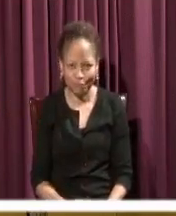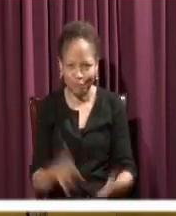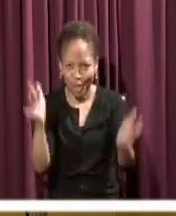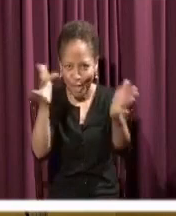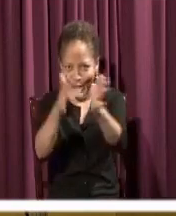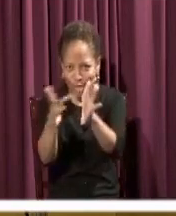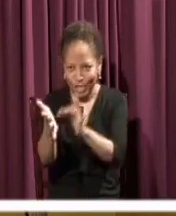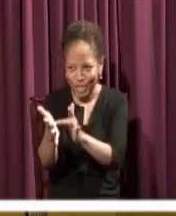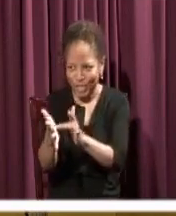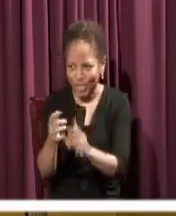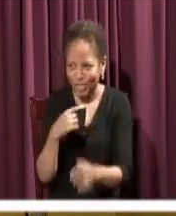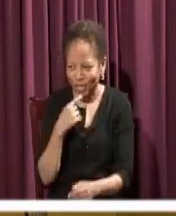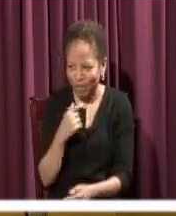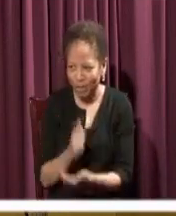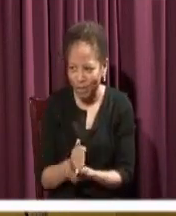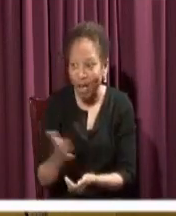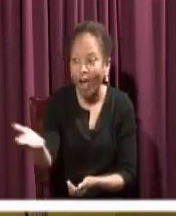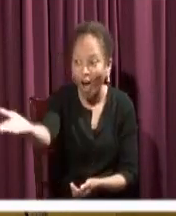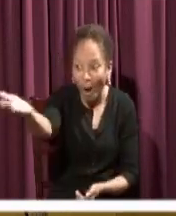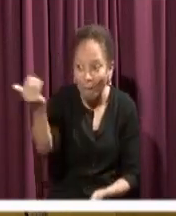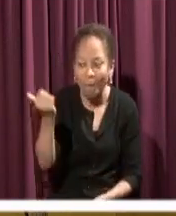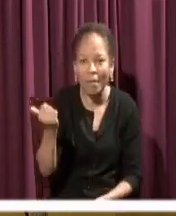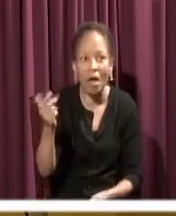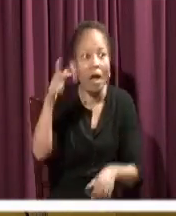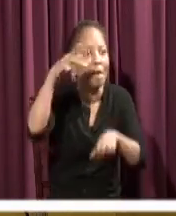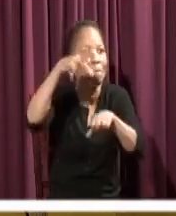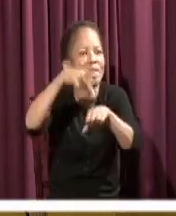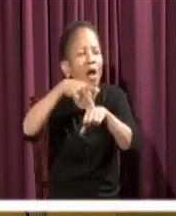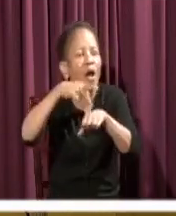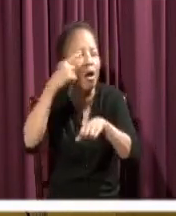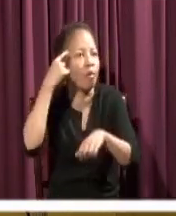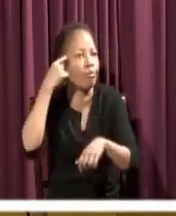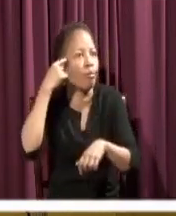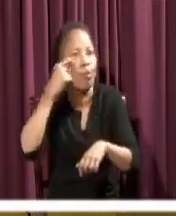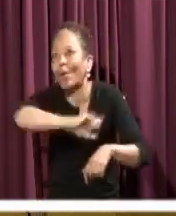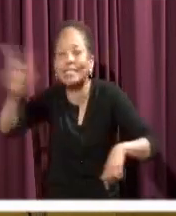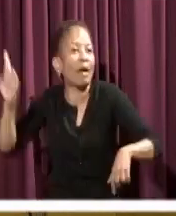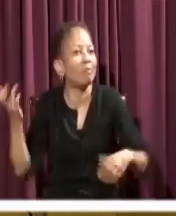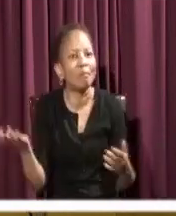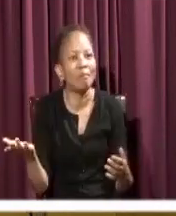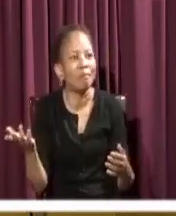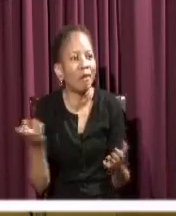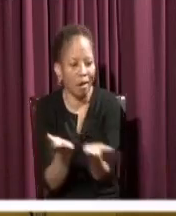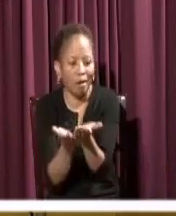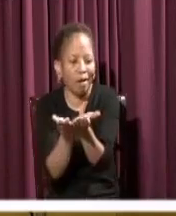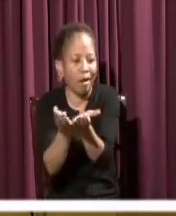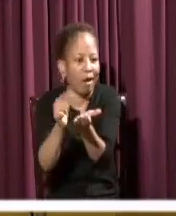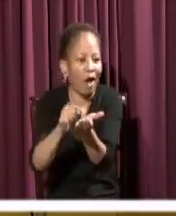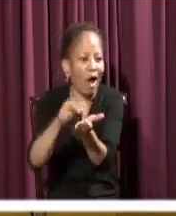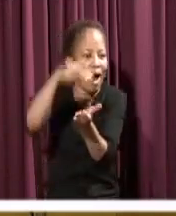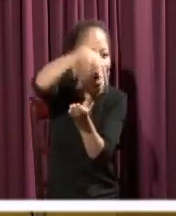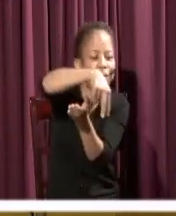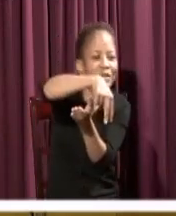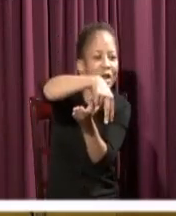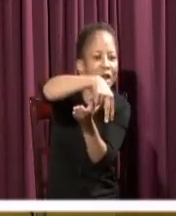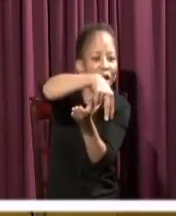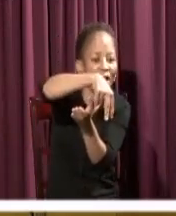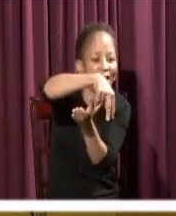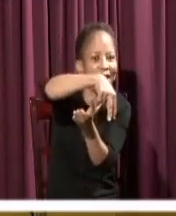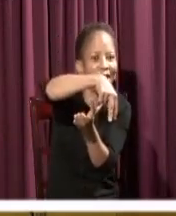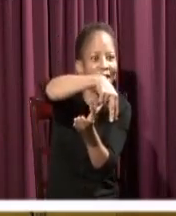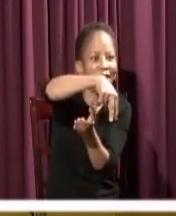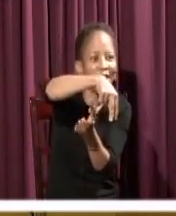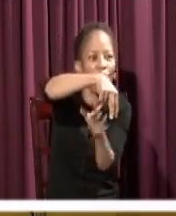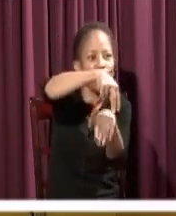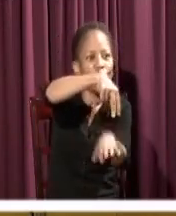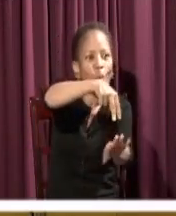And Peter does the unthinkable. He gets out of the boat. And starts to walk to